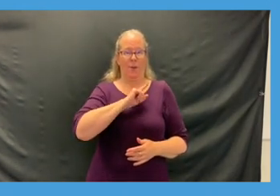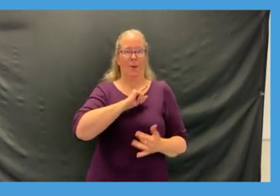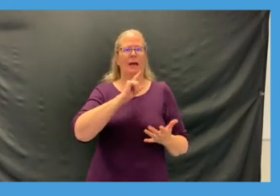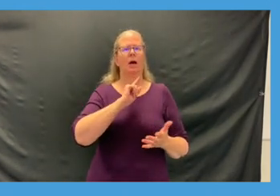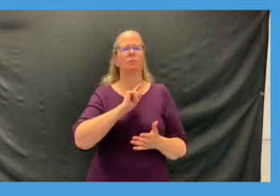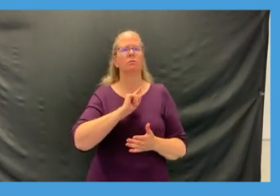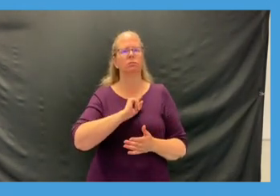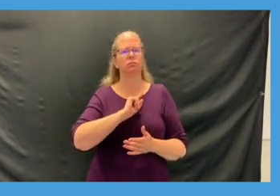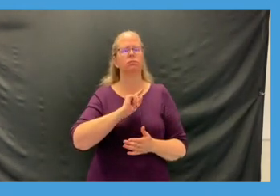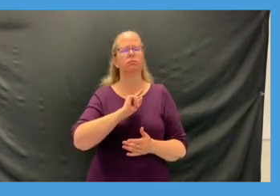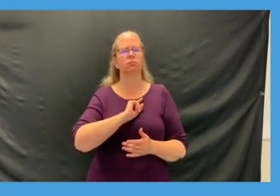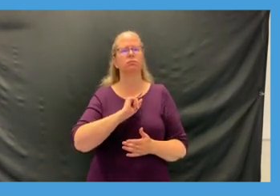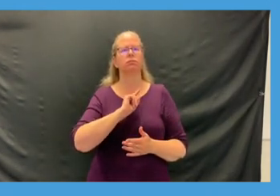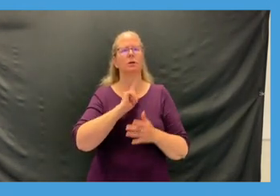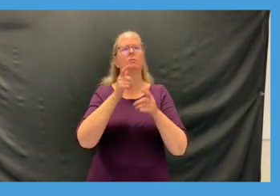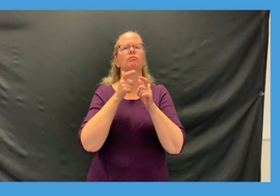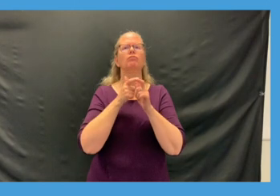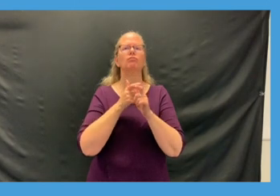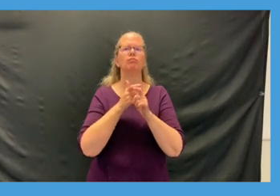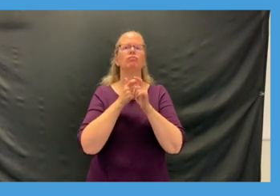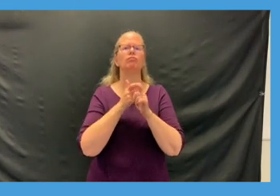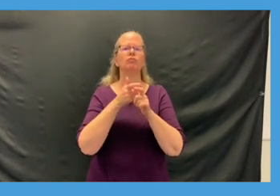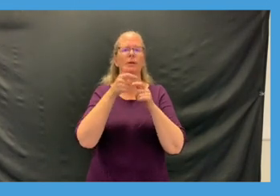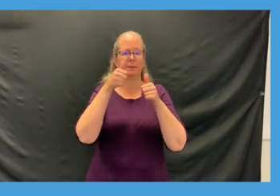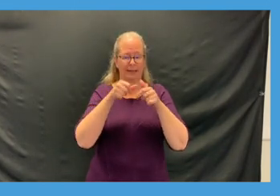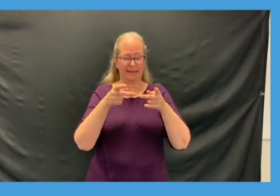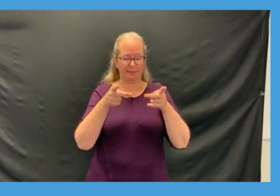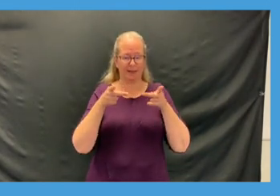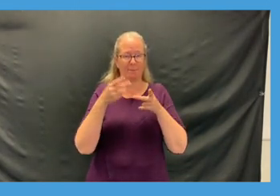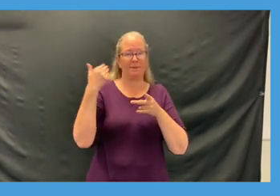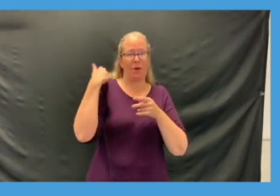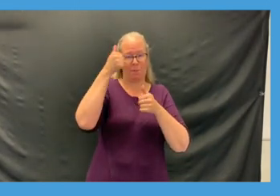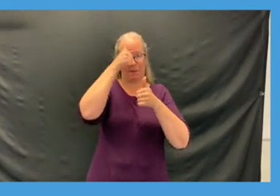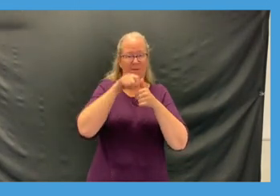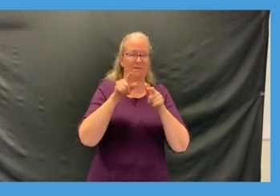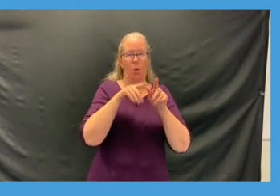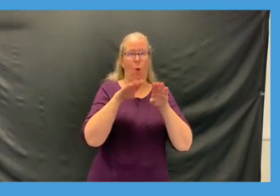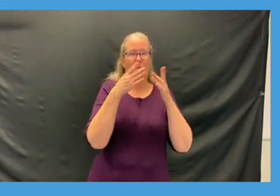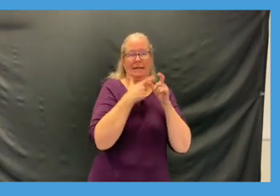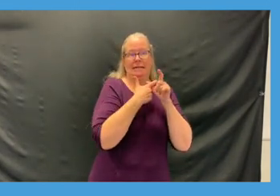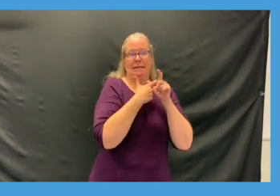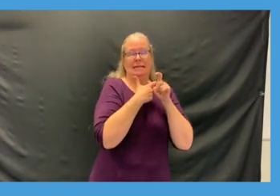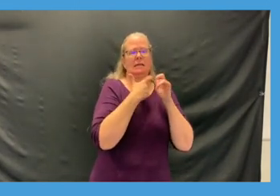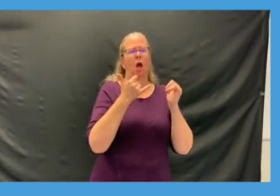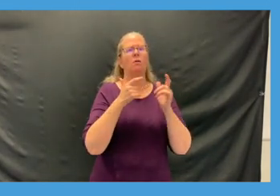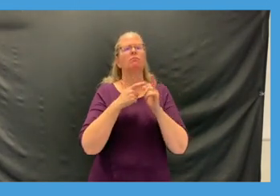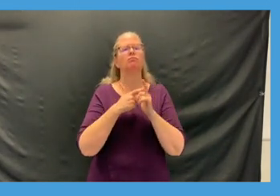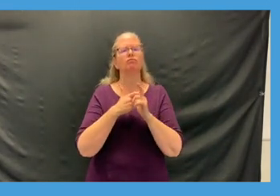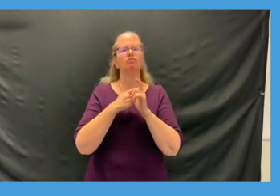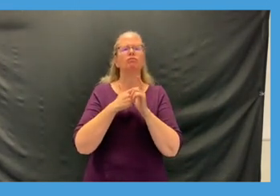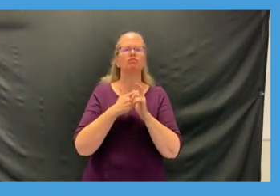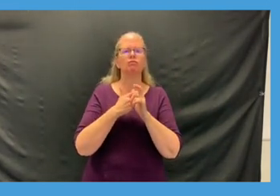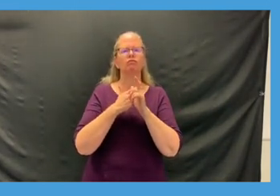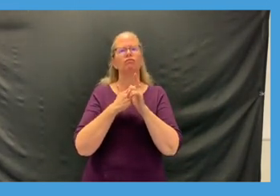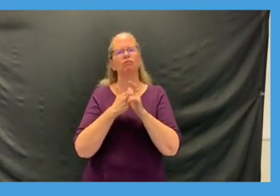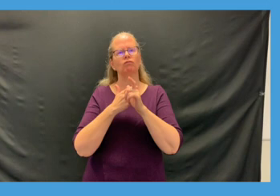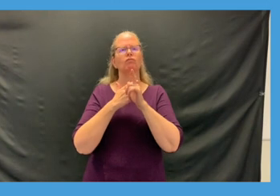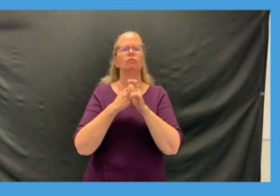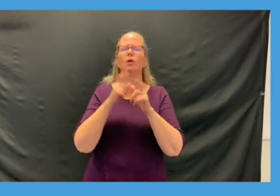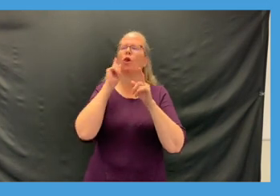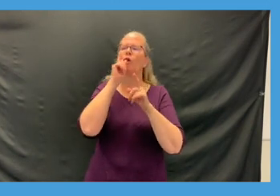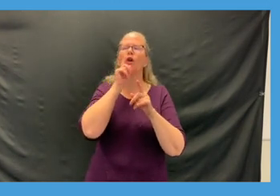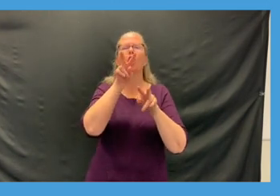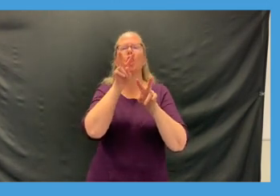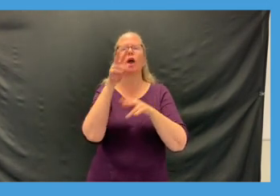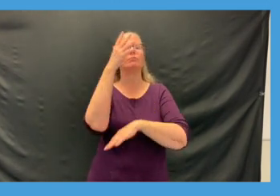jogging lightly on the spot just like you're just going to a friend's house nobody's chasing you you're